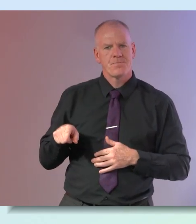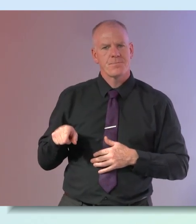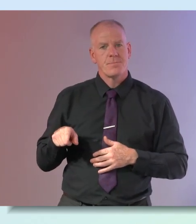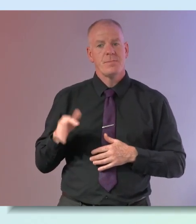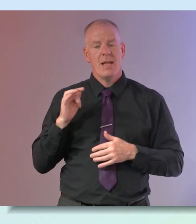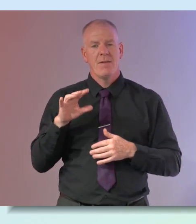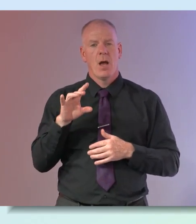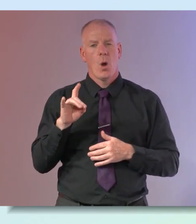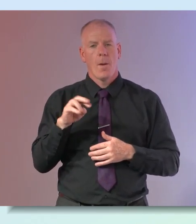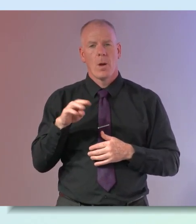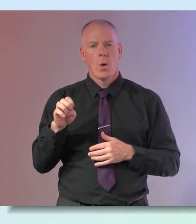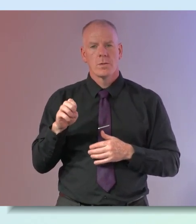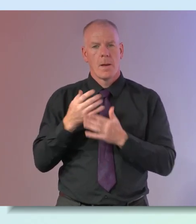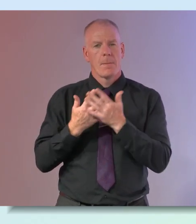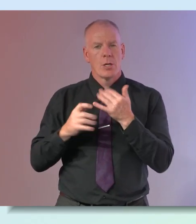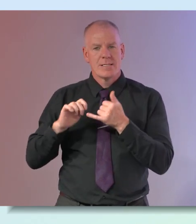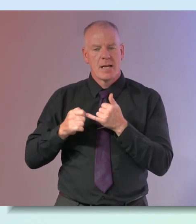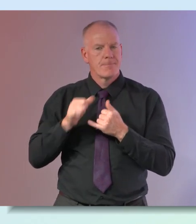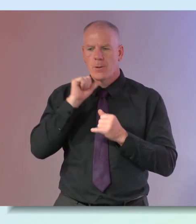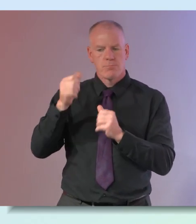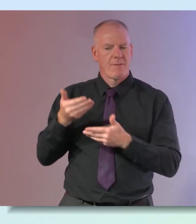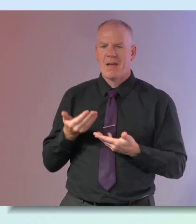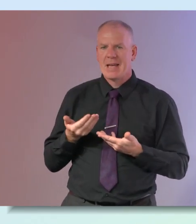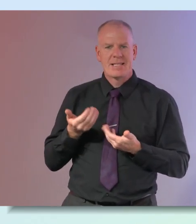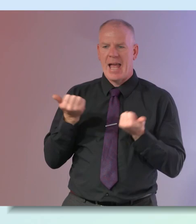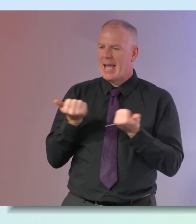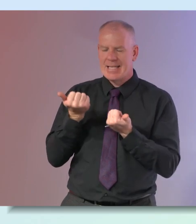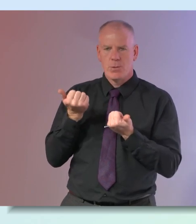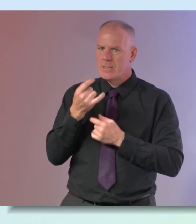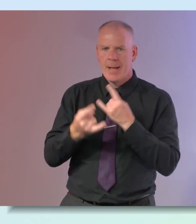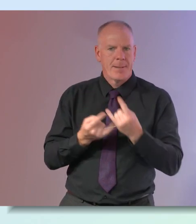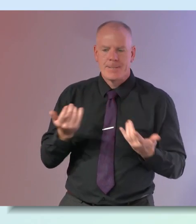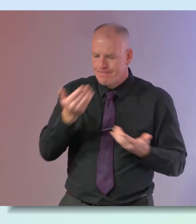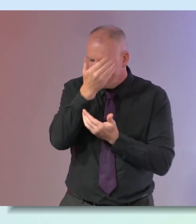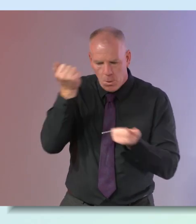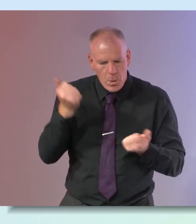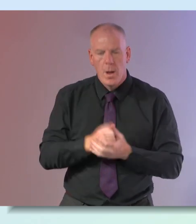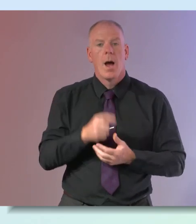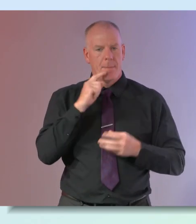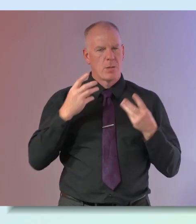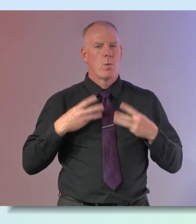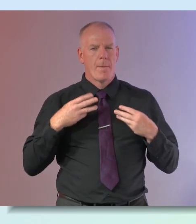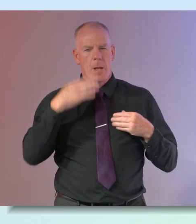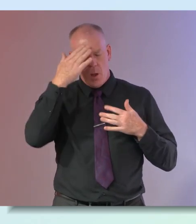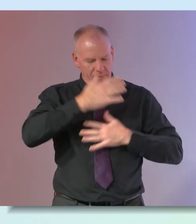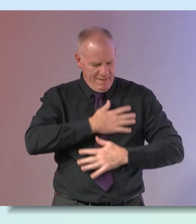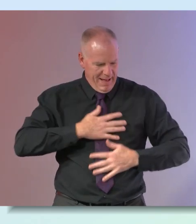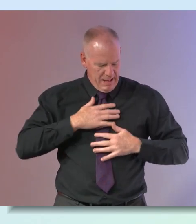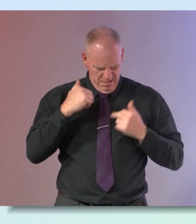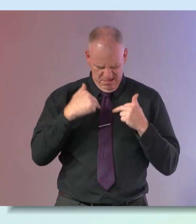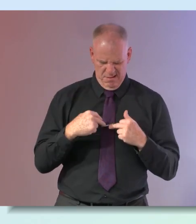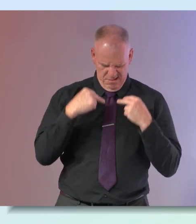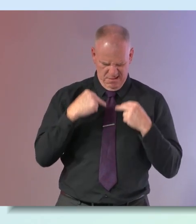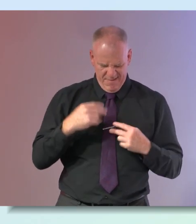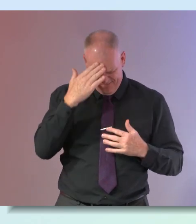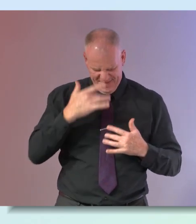did hormone blood tests they wouldn't necessarily give you any measure of where you are and but women know how they feel so when you